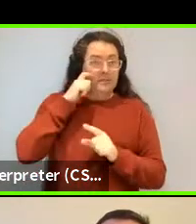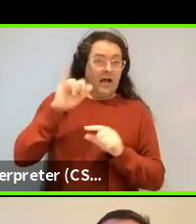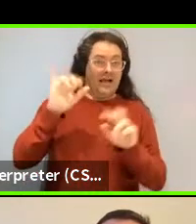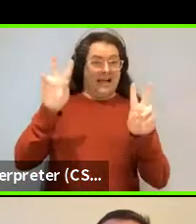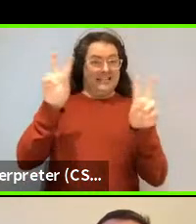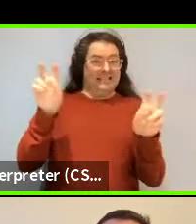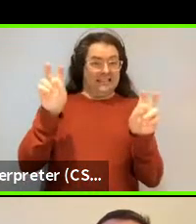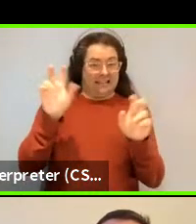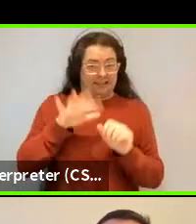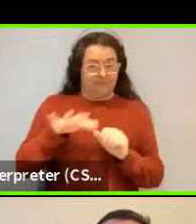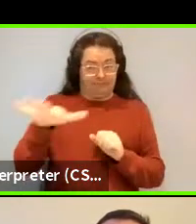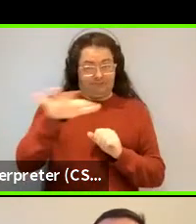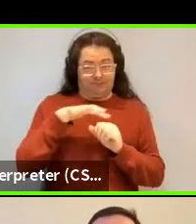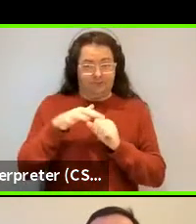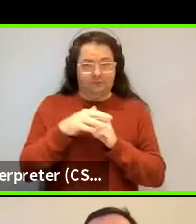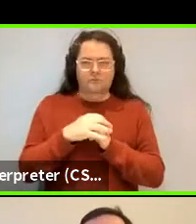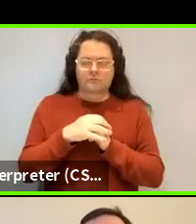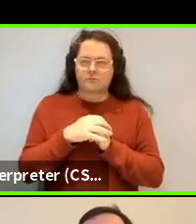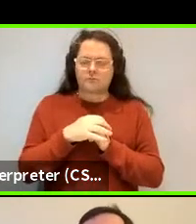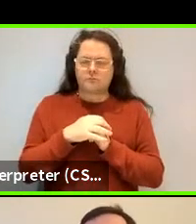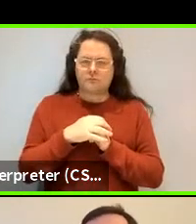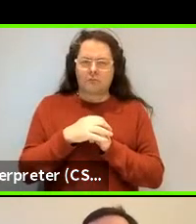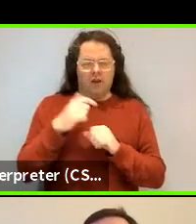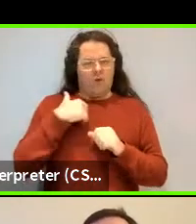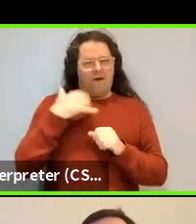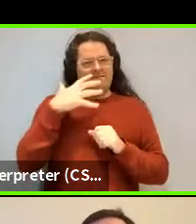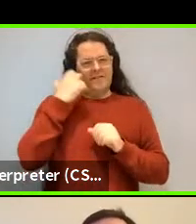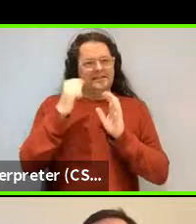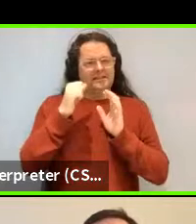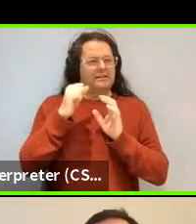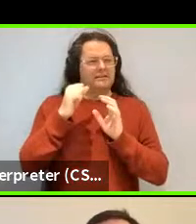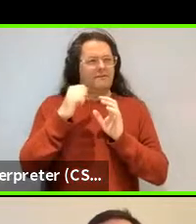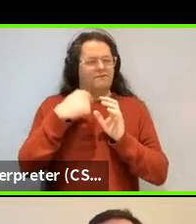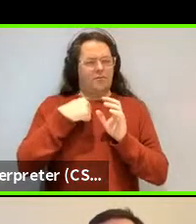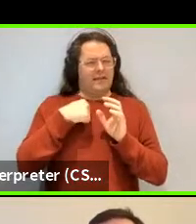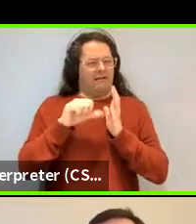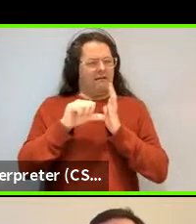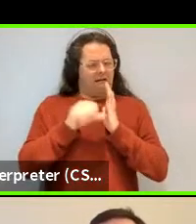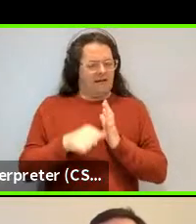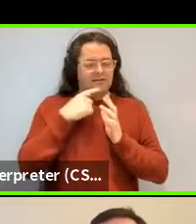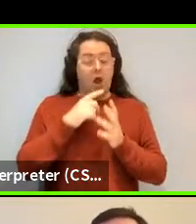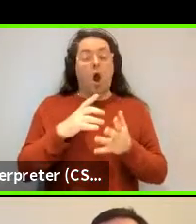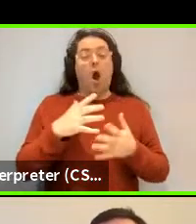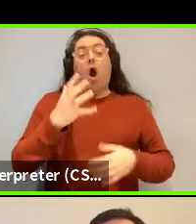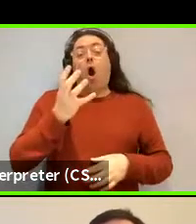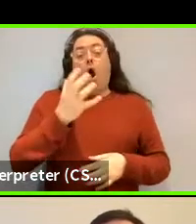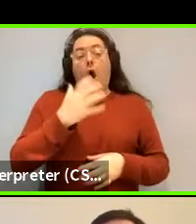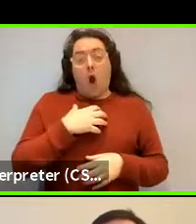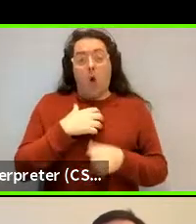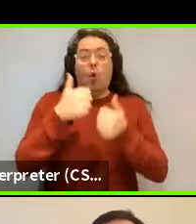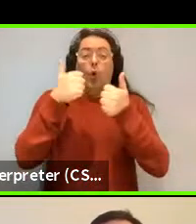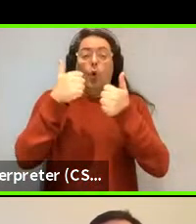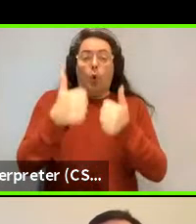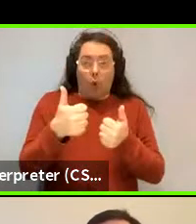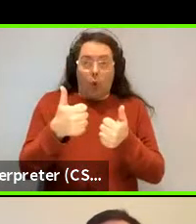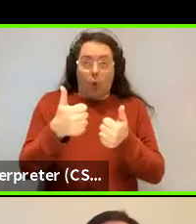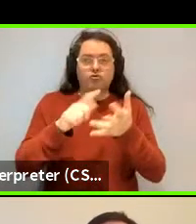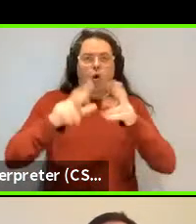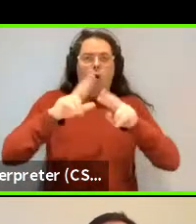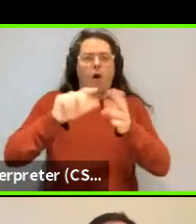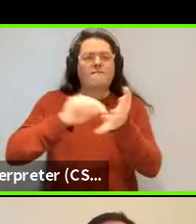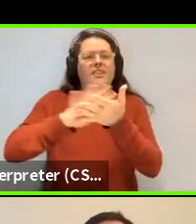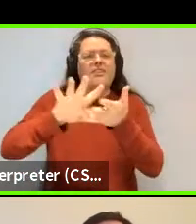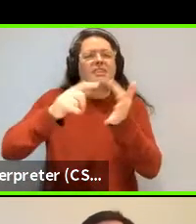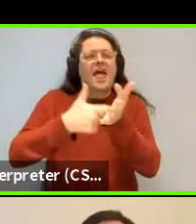kind of approach, I find it difficult to do something like, Oh, it's good of there to be a party down the stairs